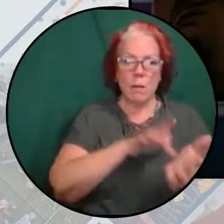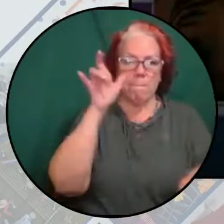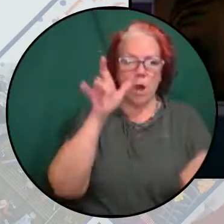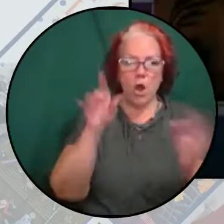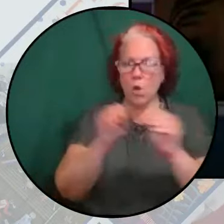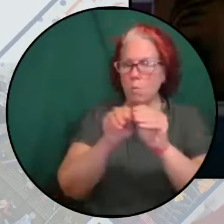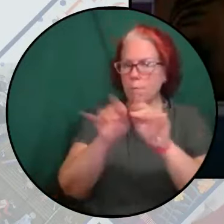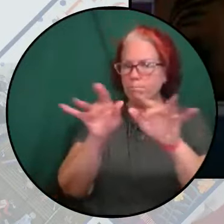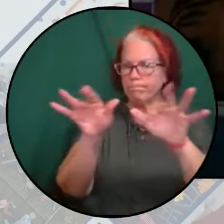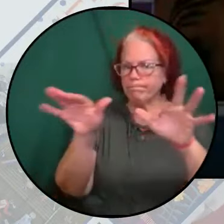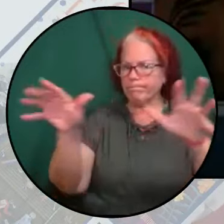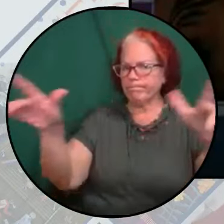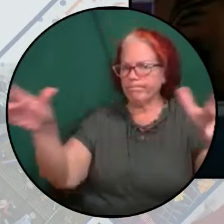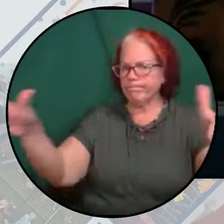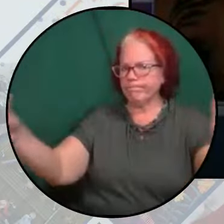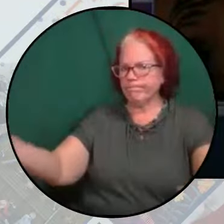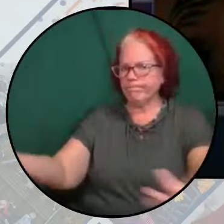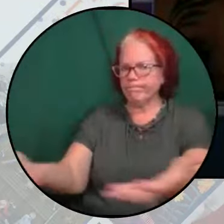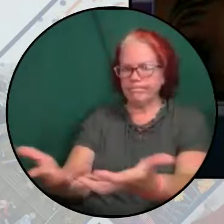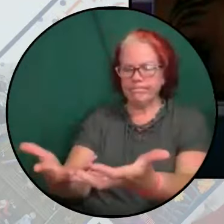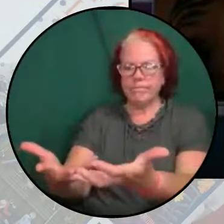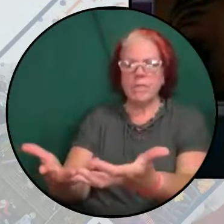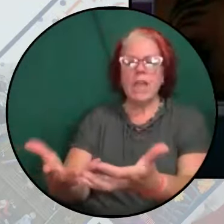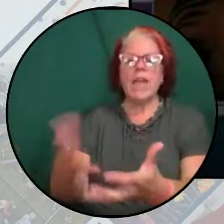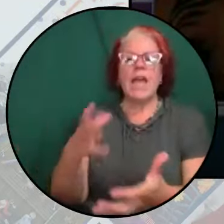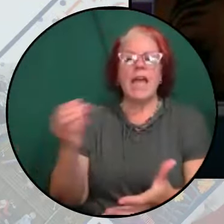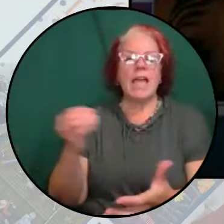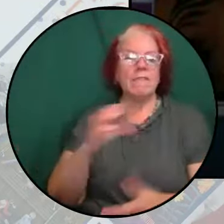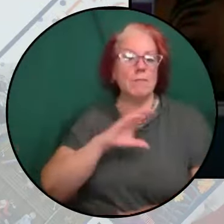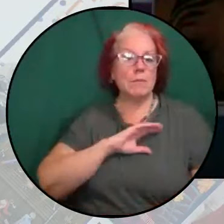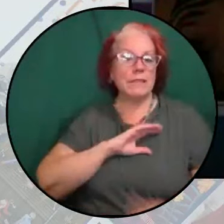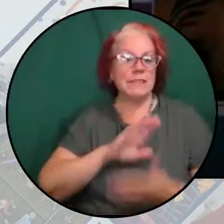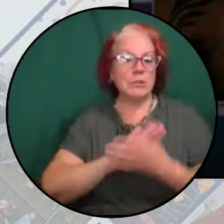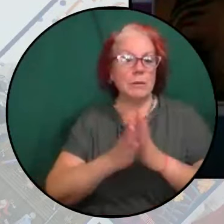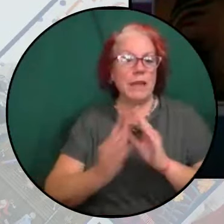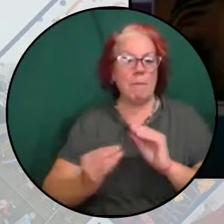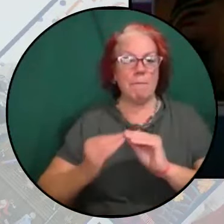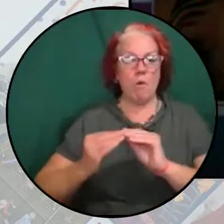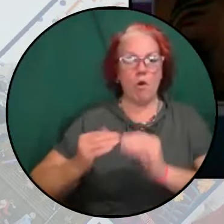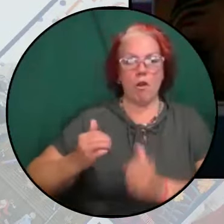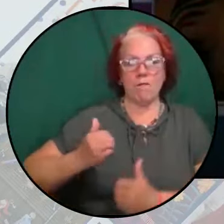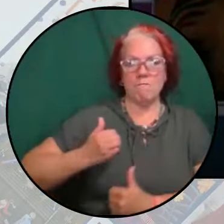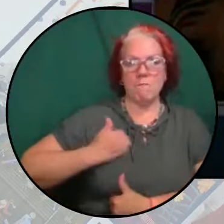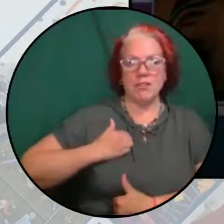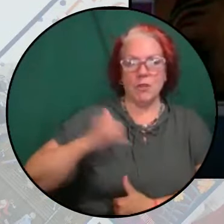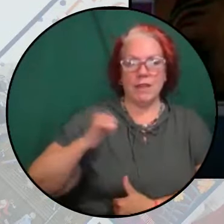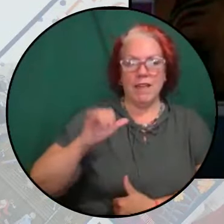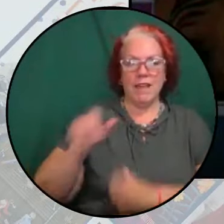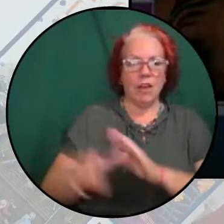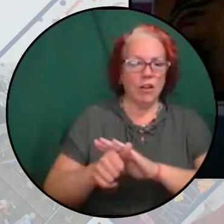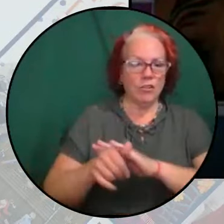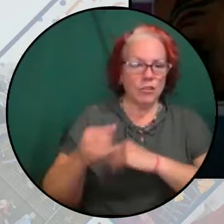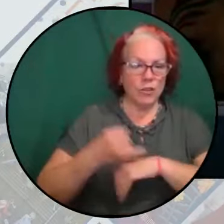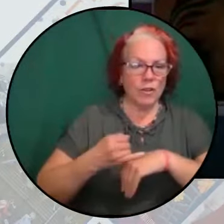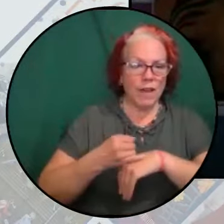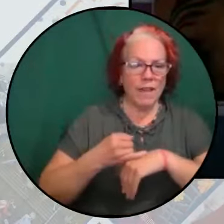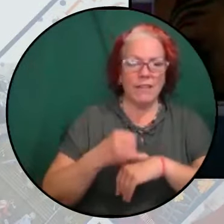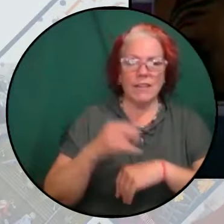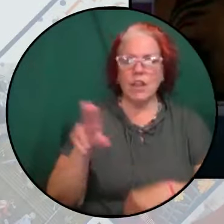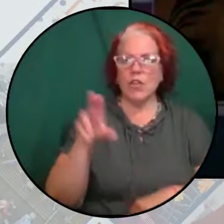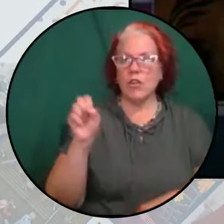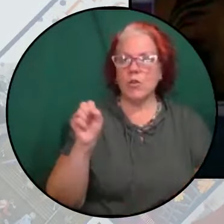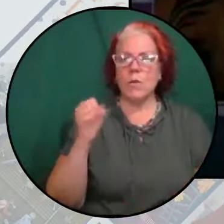globally and the militarization of the police and borders on Turtle Island, the U.S. and Israel's current